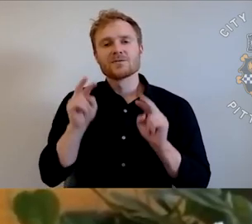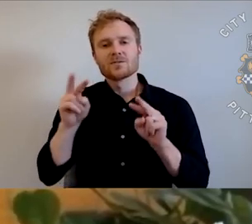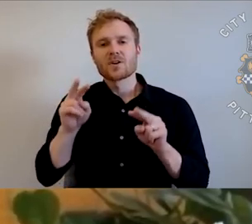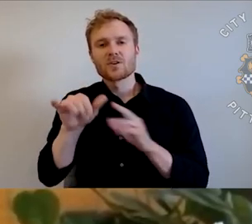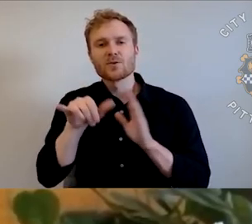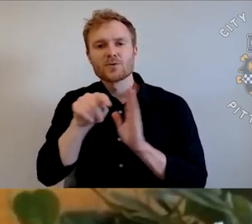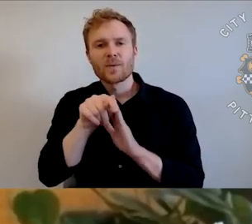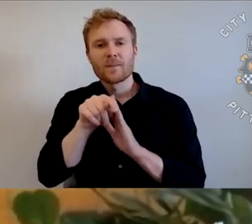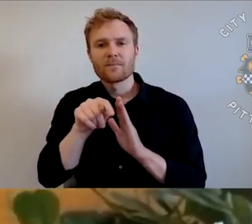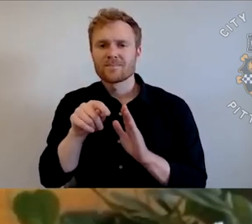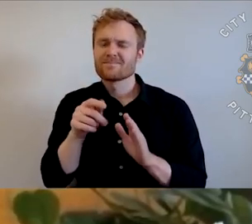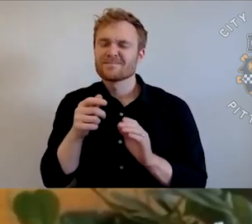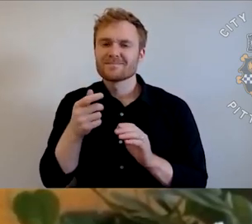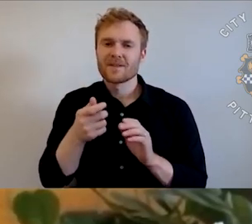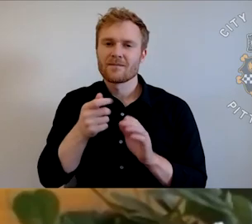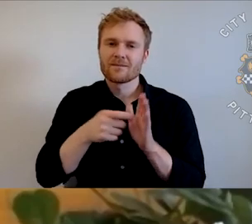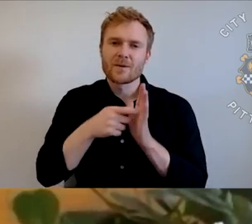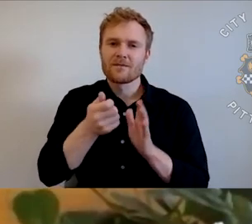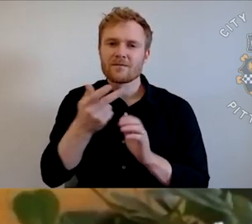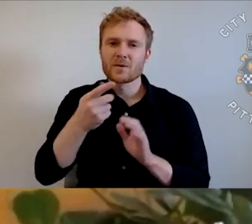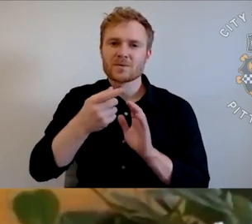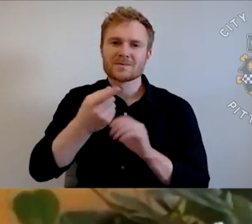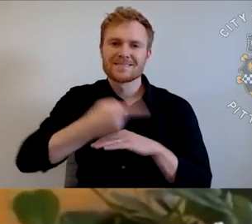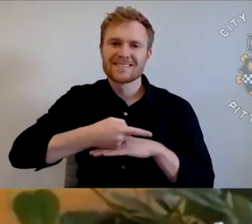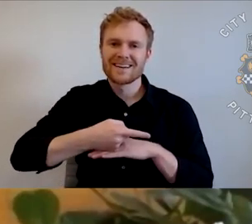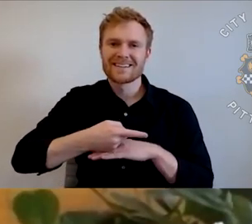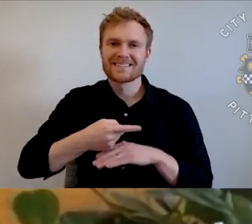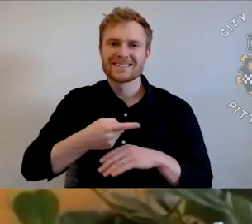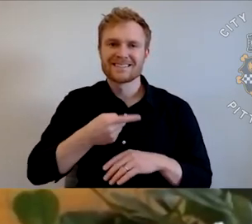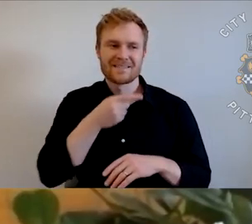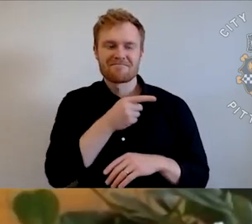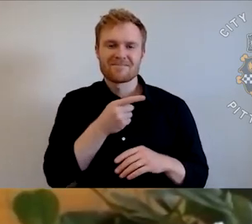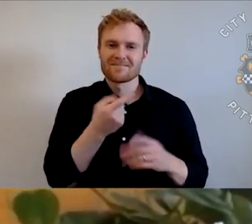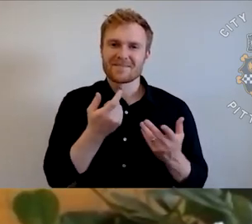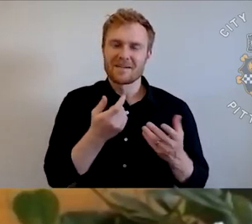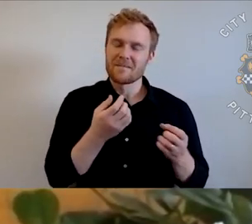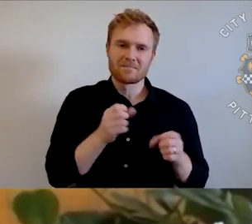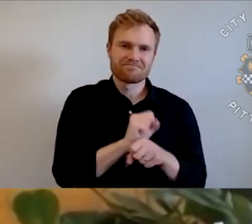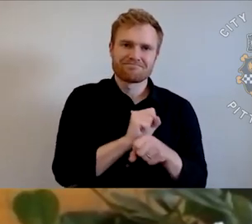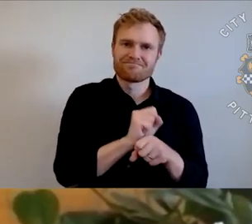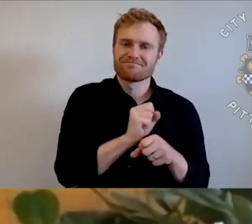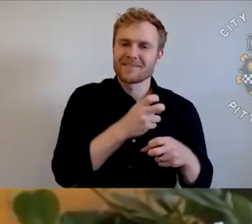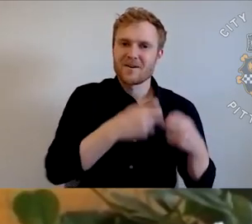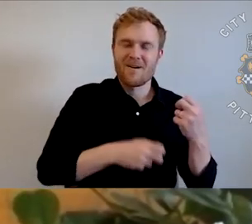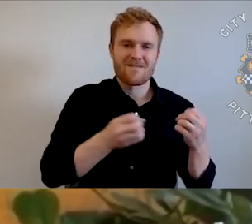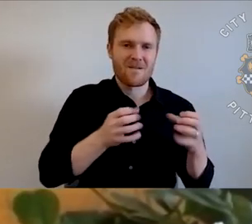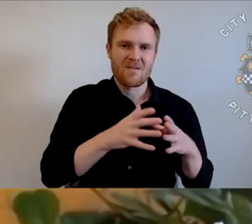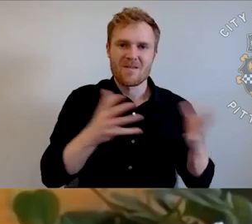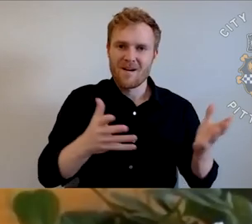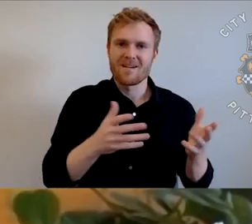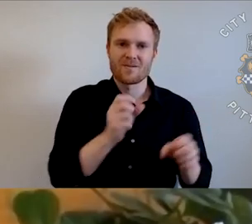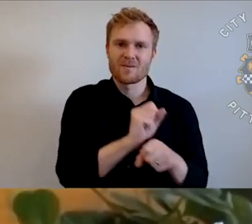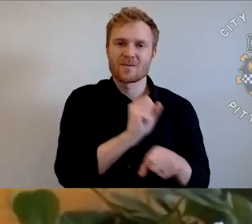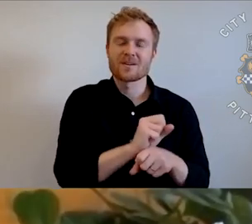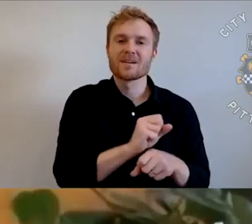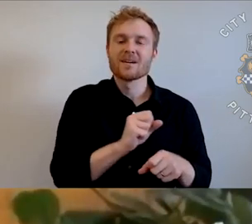Um, give them a few days. They're in very high demand right now. have a very important skillset, uh, working digitally right now. So they've got a lot to do, but I also want to